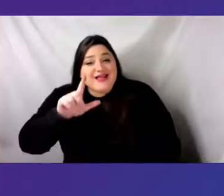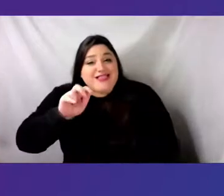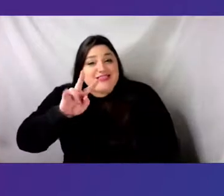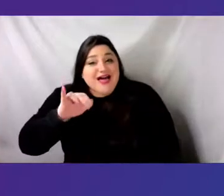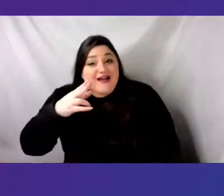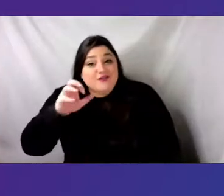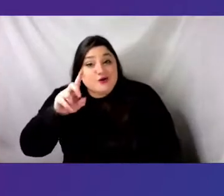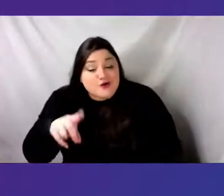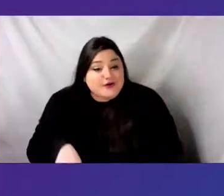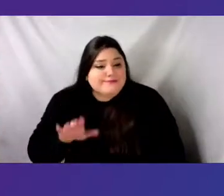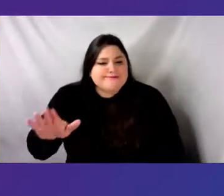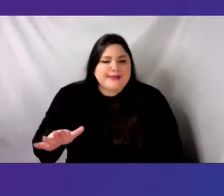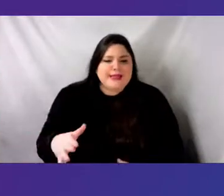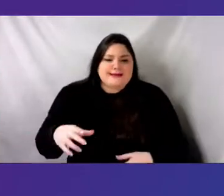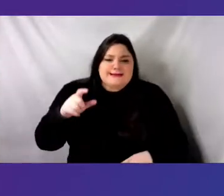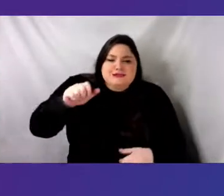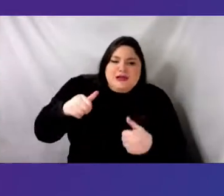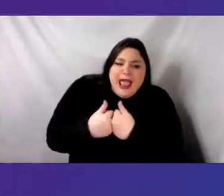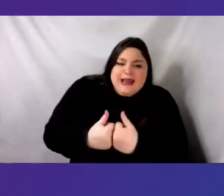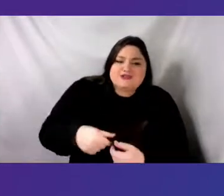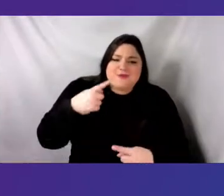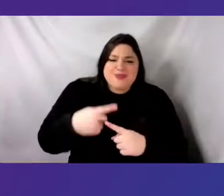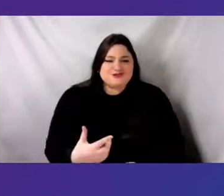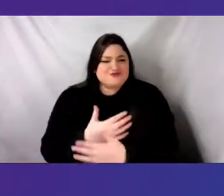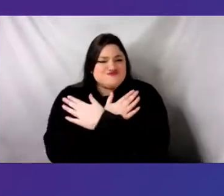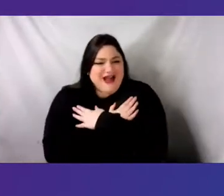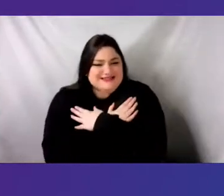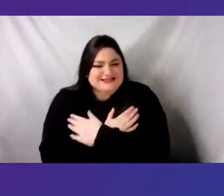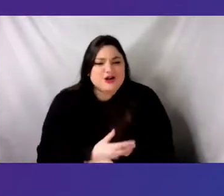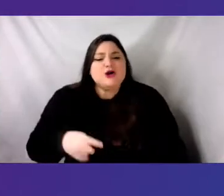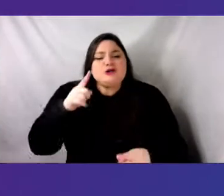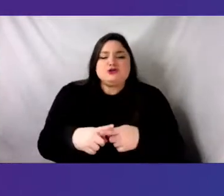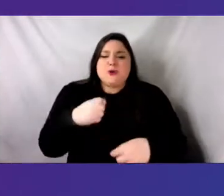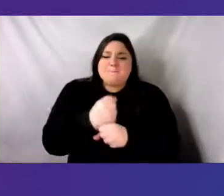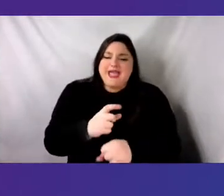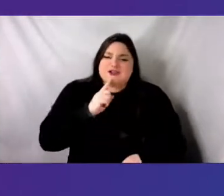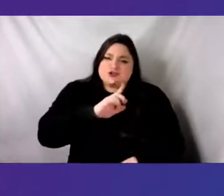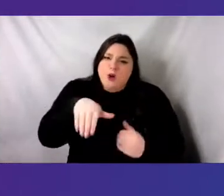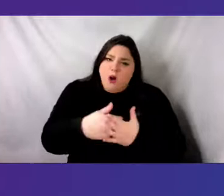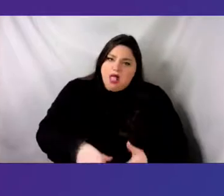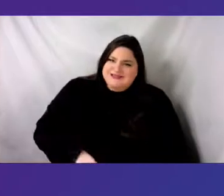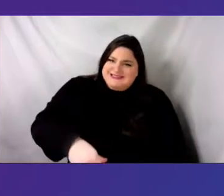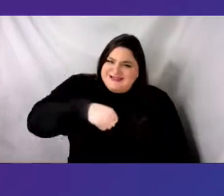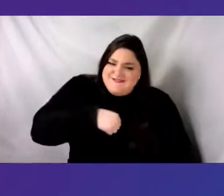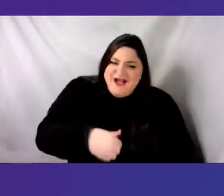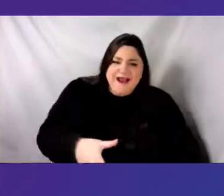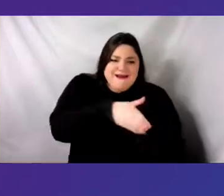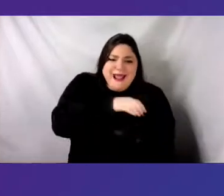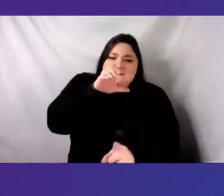wages and they are empowered and equipped to lead change within their communities